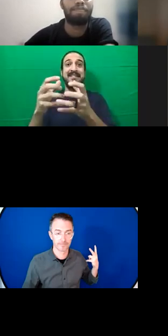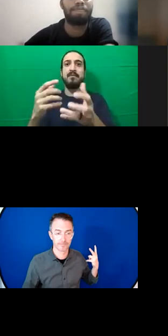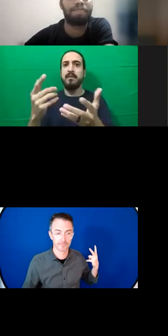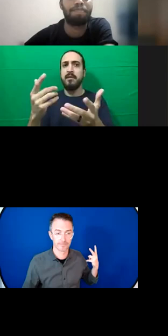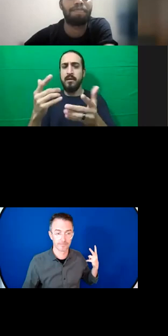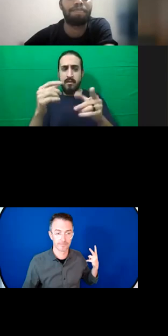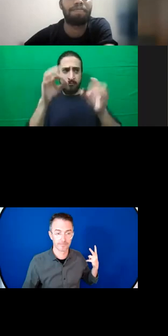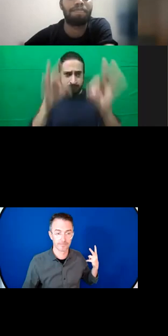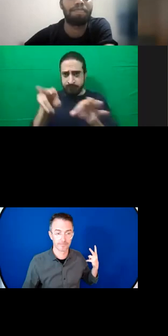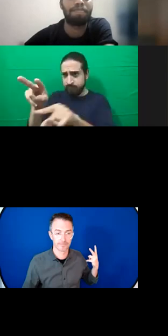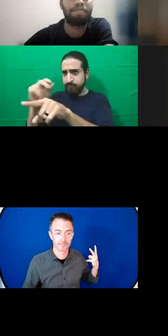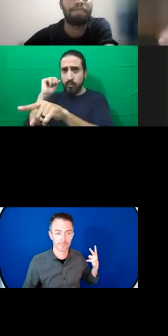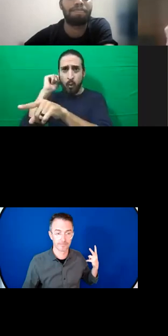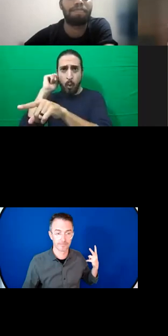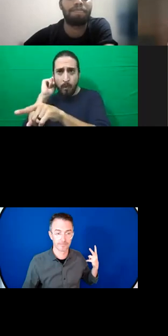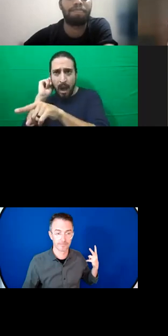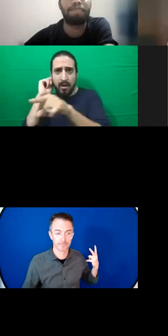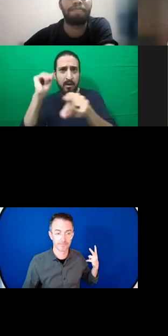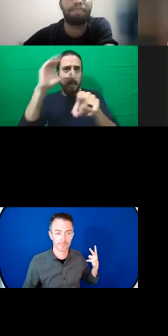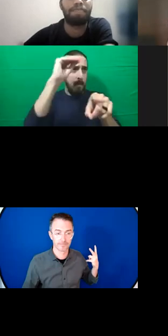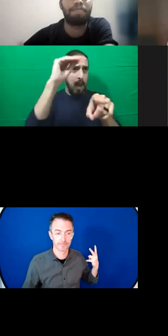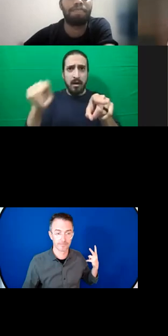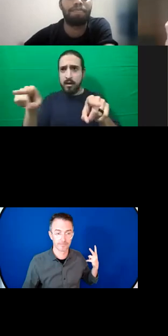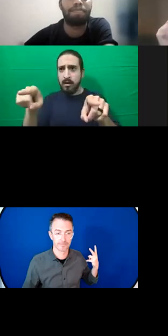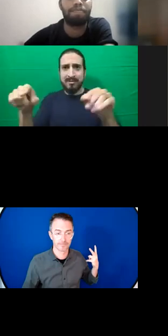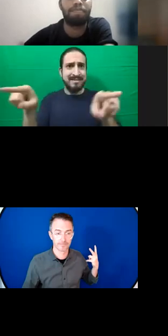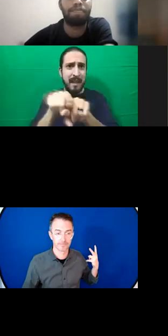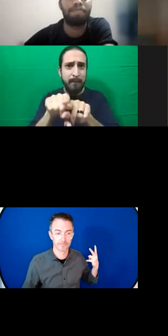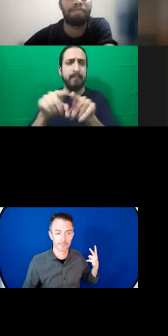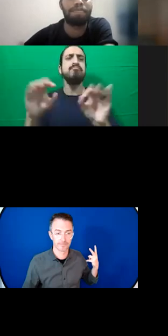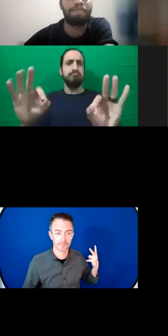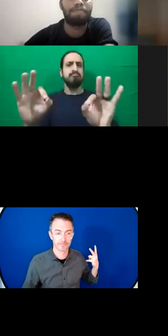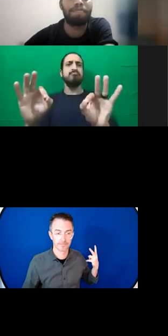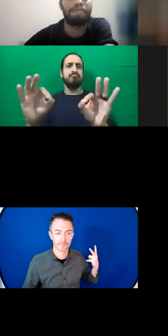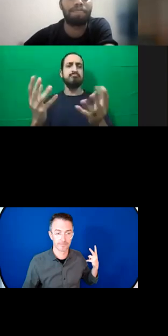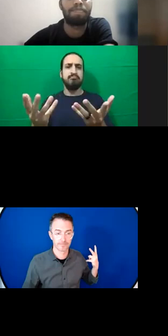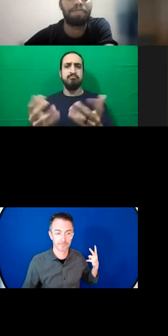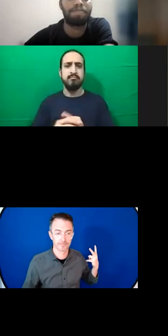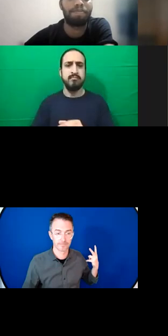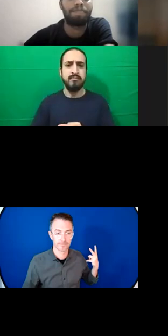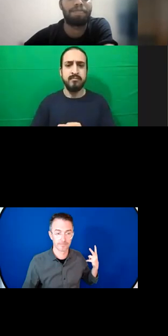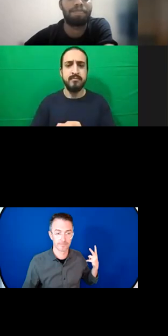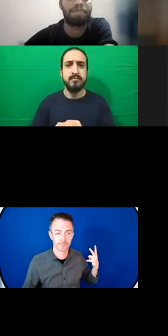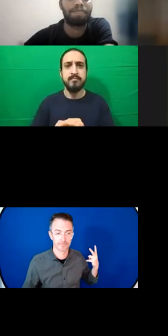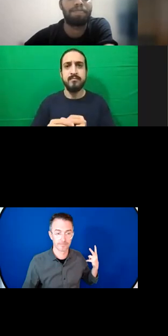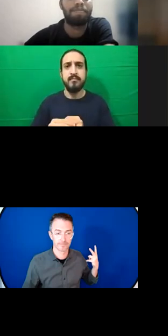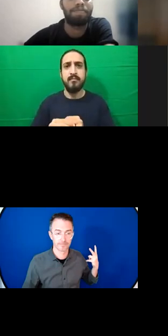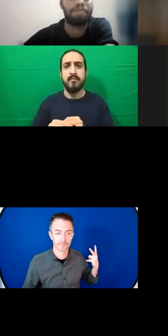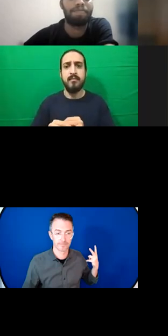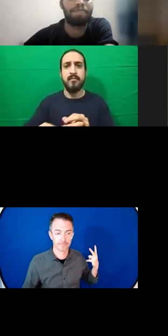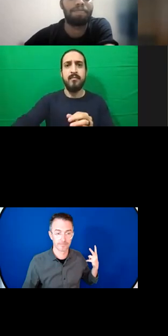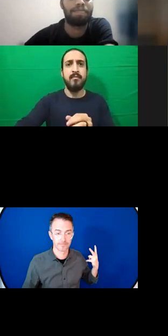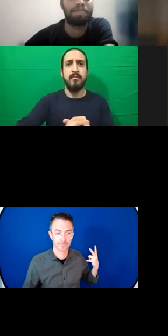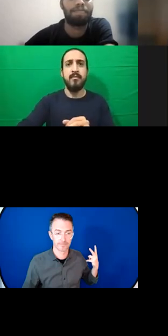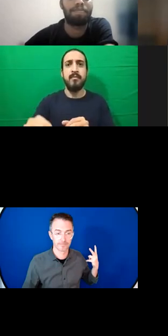so much to be gained by investing in preparedness and response for SRH, I invite every organization on the call today to